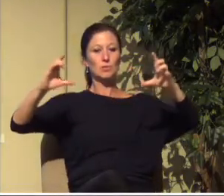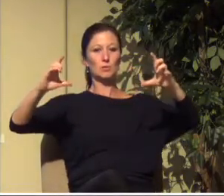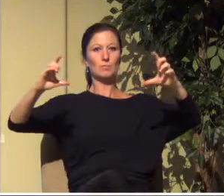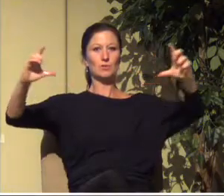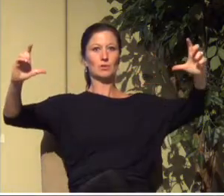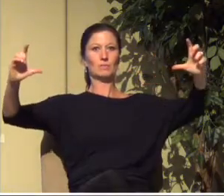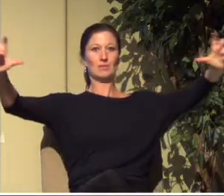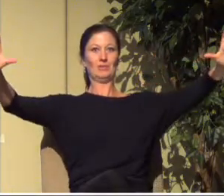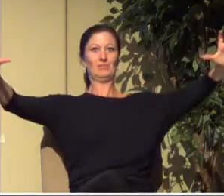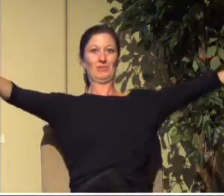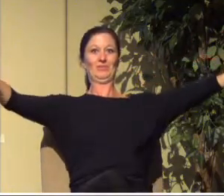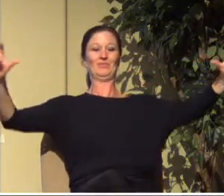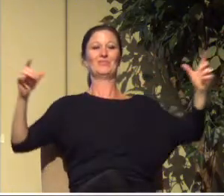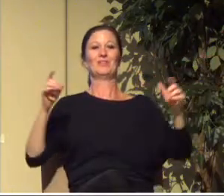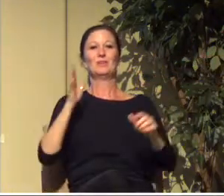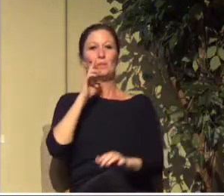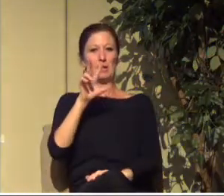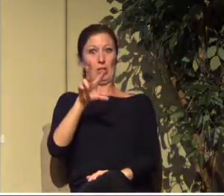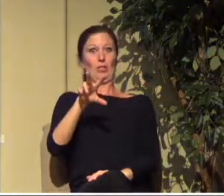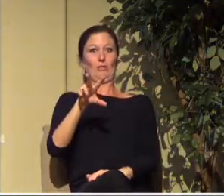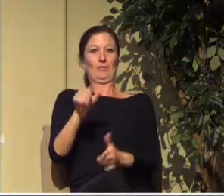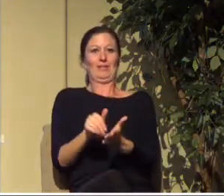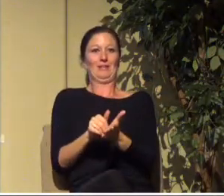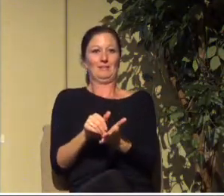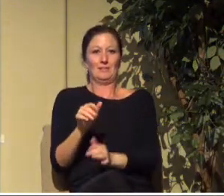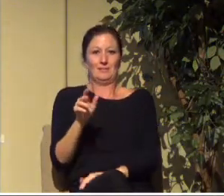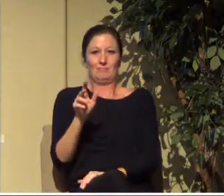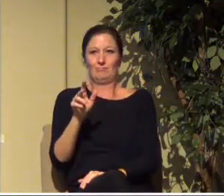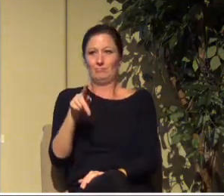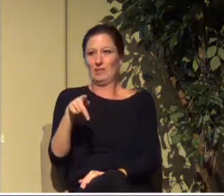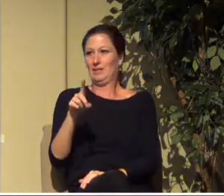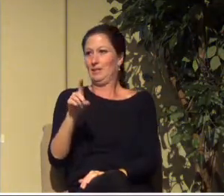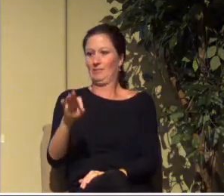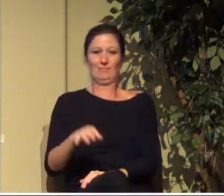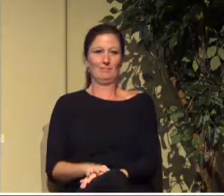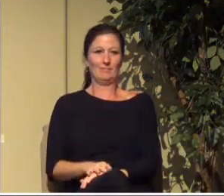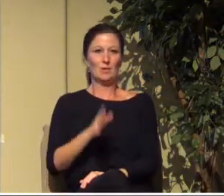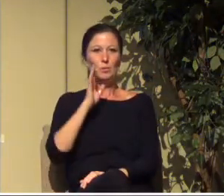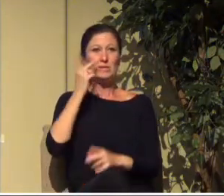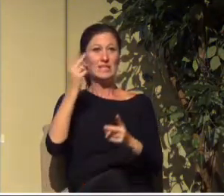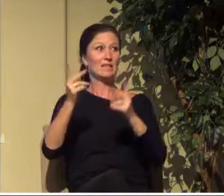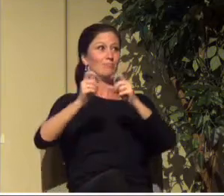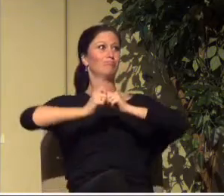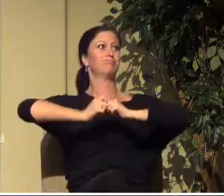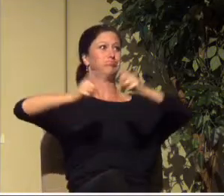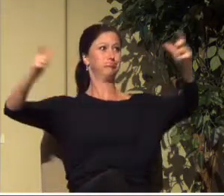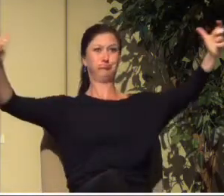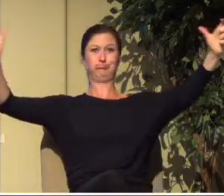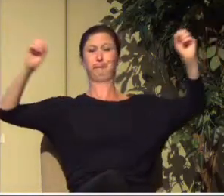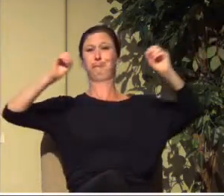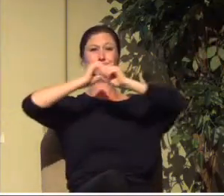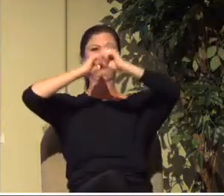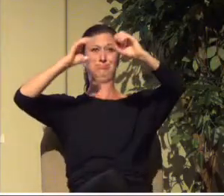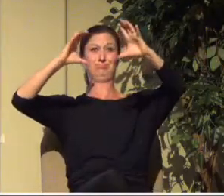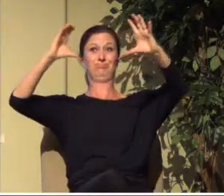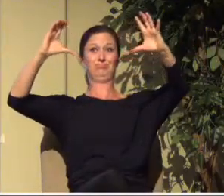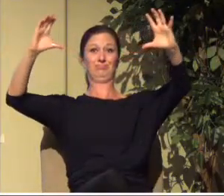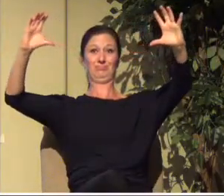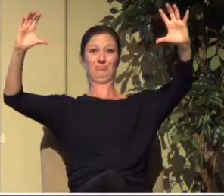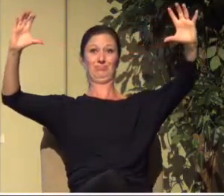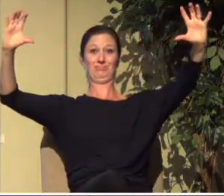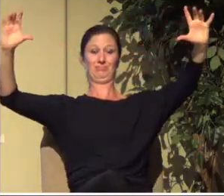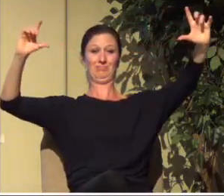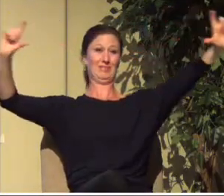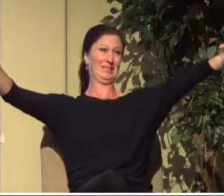feet in the air. And you're looking down on whole vast stretches of landscape, right? Let's say you go even further out, and let's say you could see